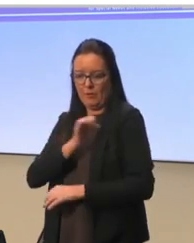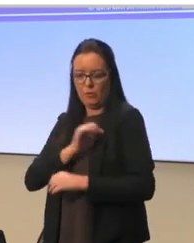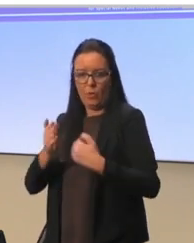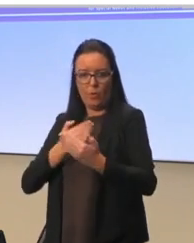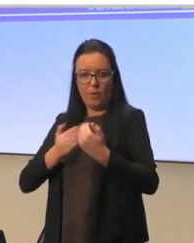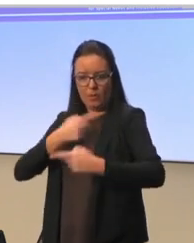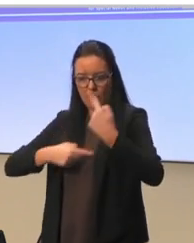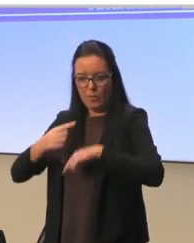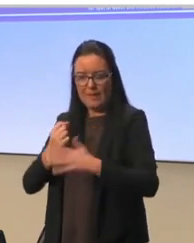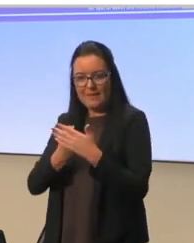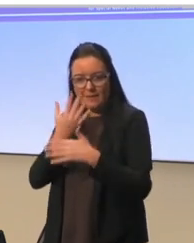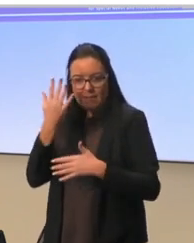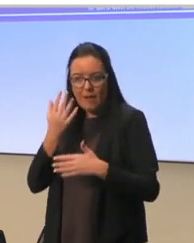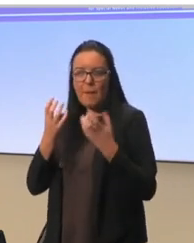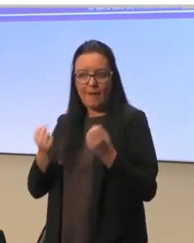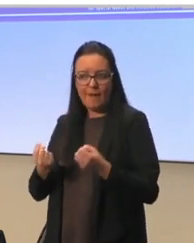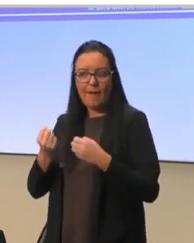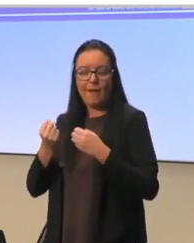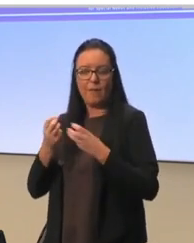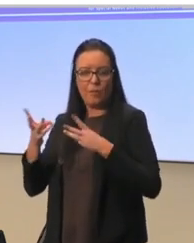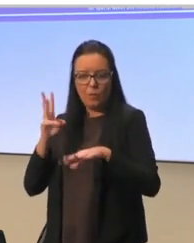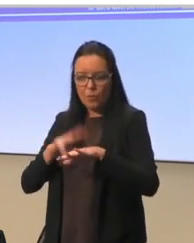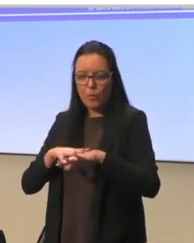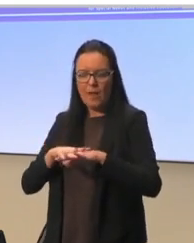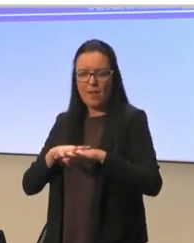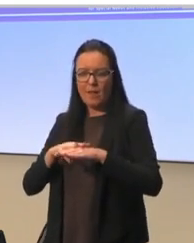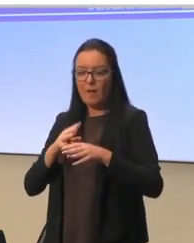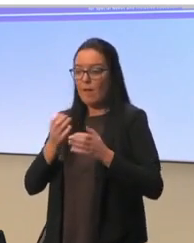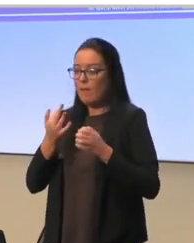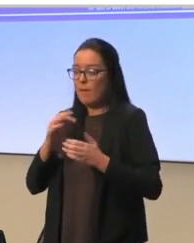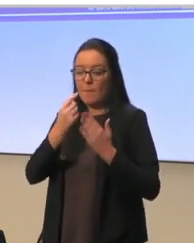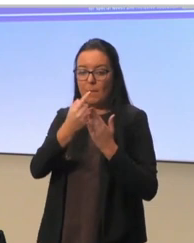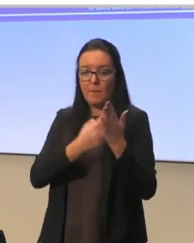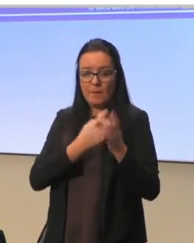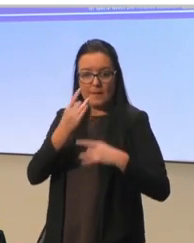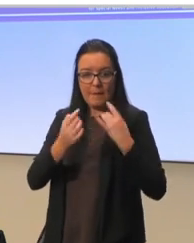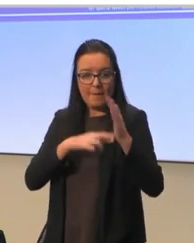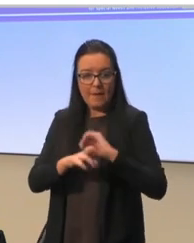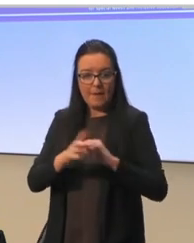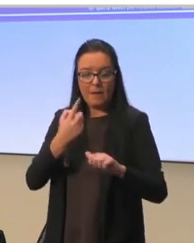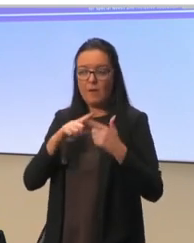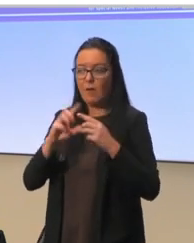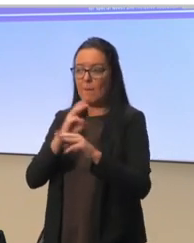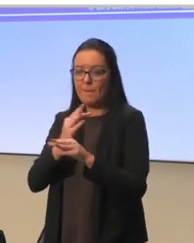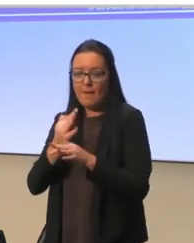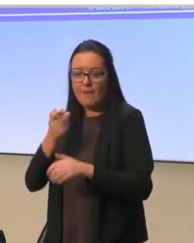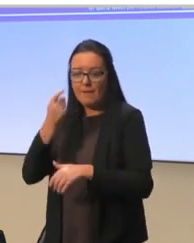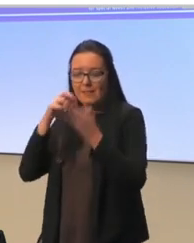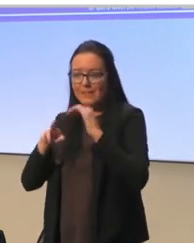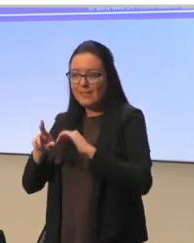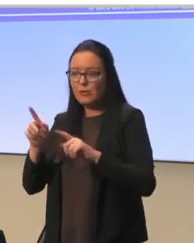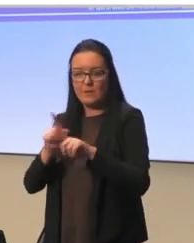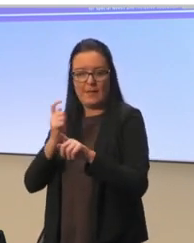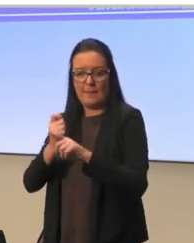having an effect and impact throughout all the levels. From policy makers to parents, teachers, but also learners